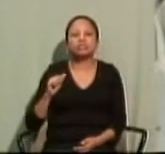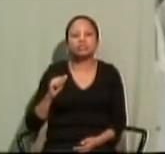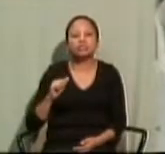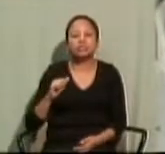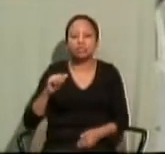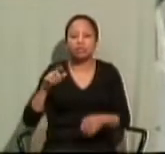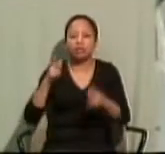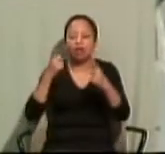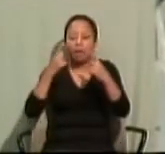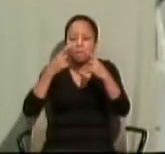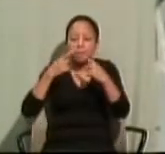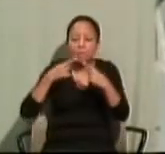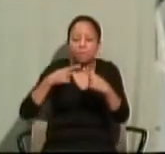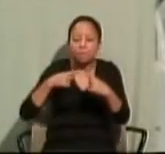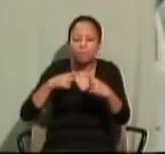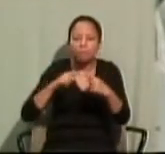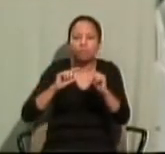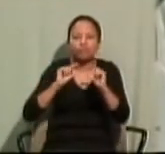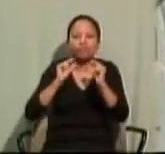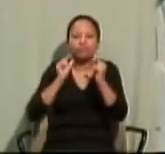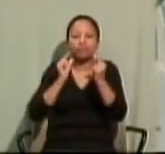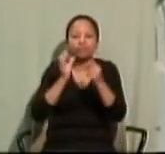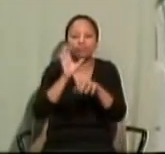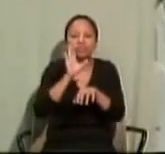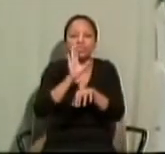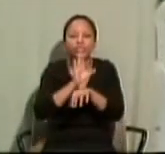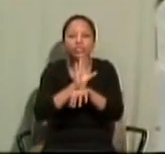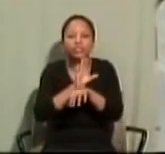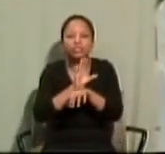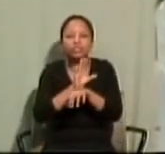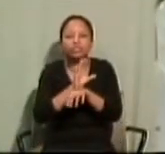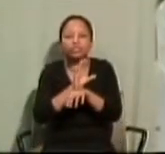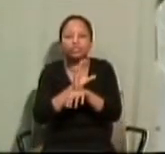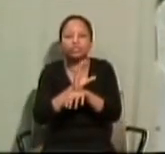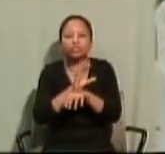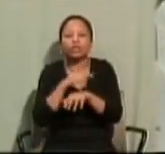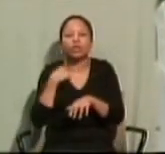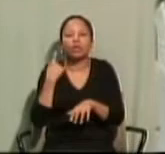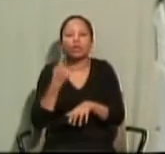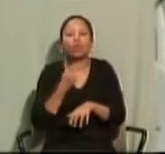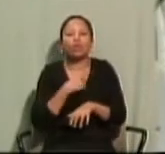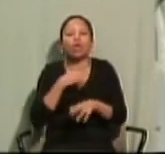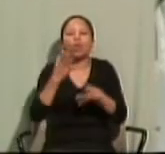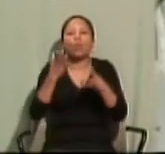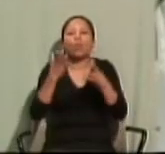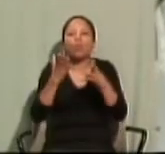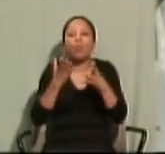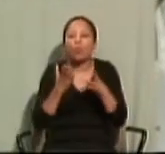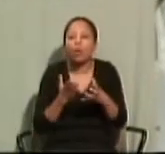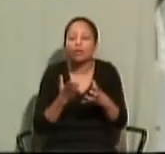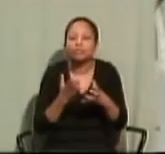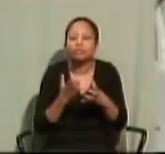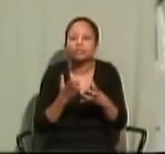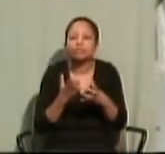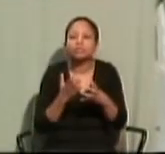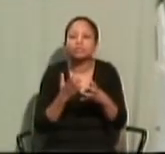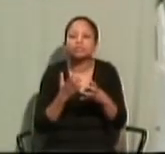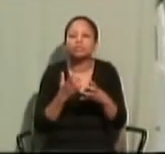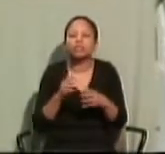church. We want our society as well as our individual